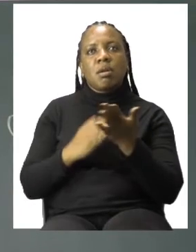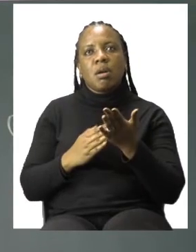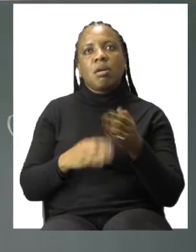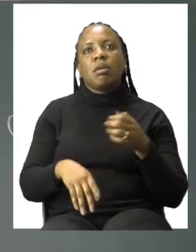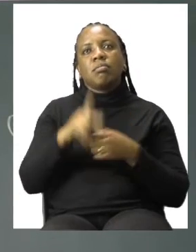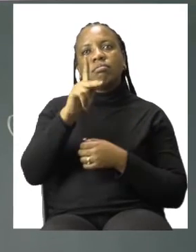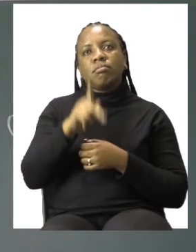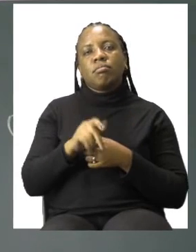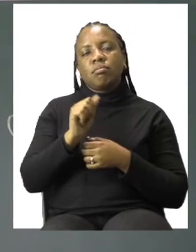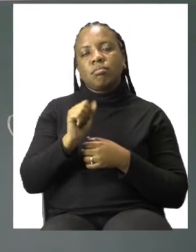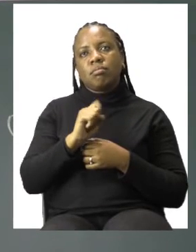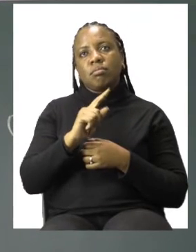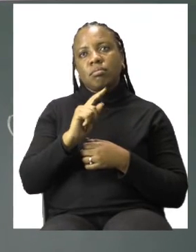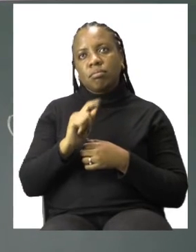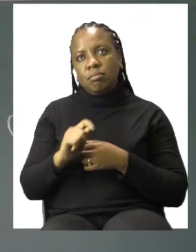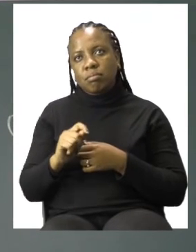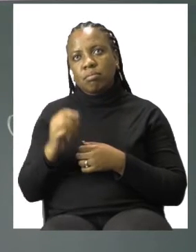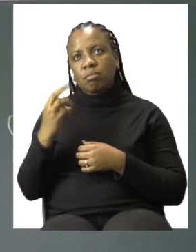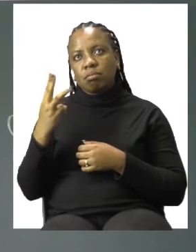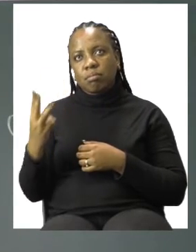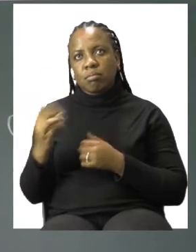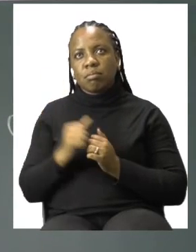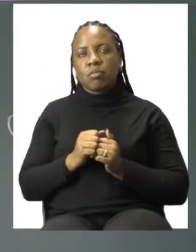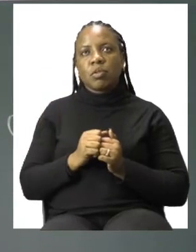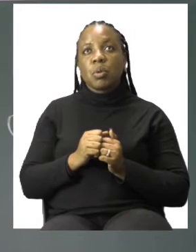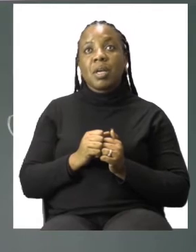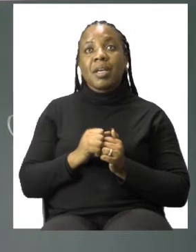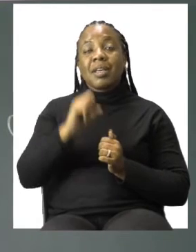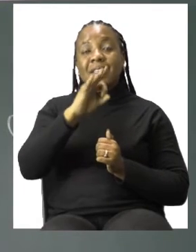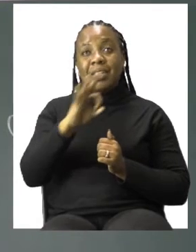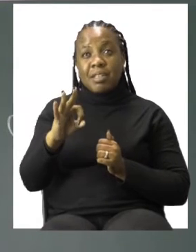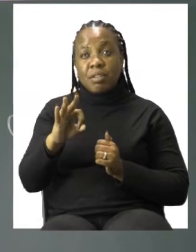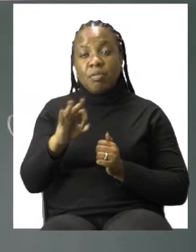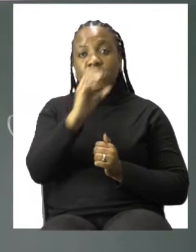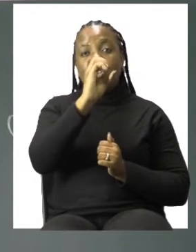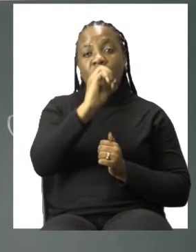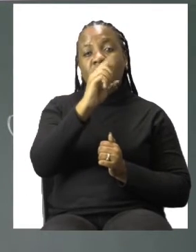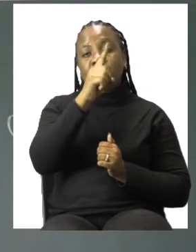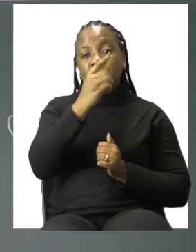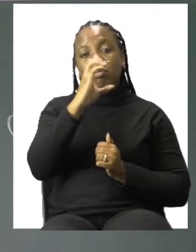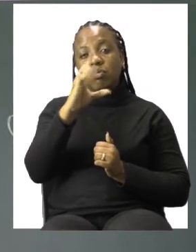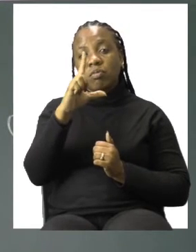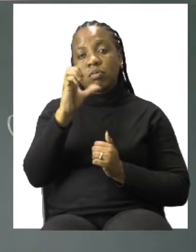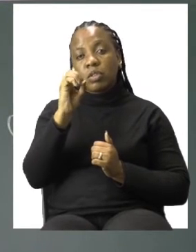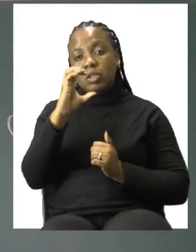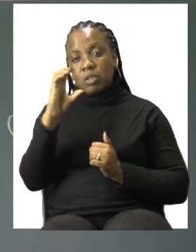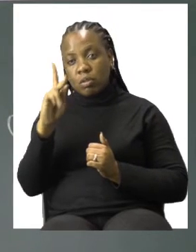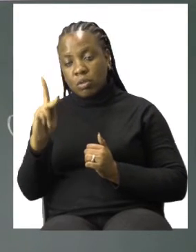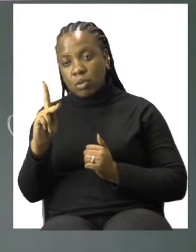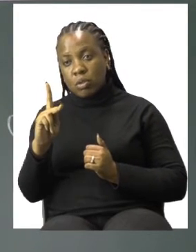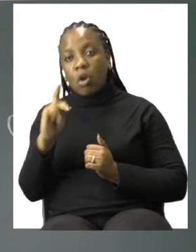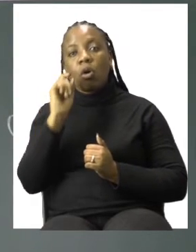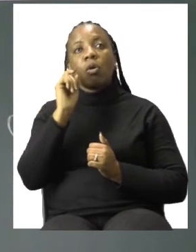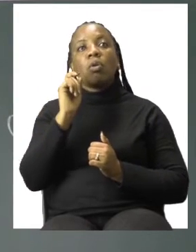because we said we say the number first. But if the minute hand is at 6, we say half